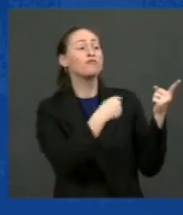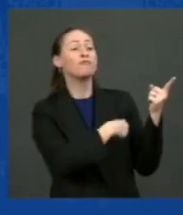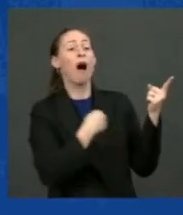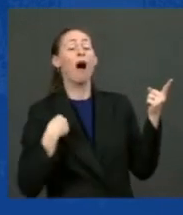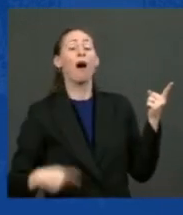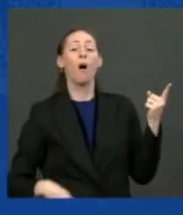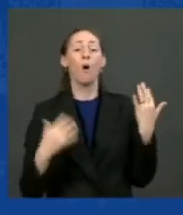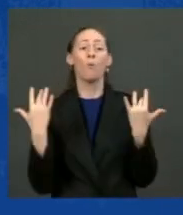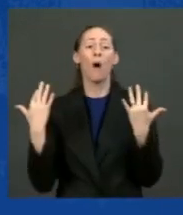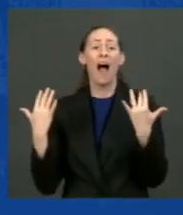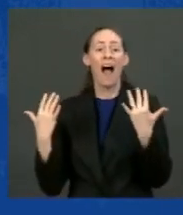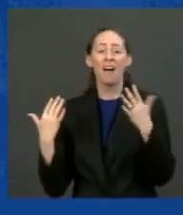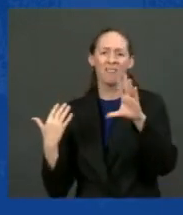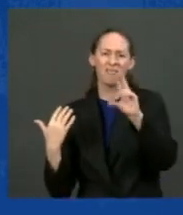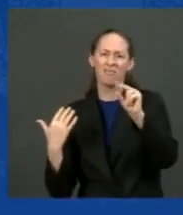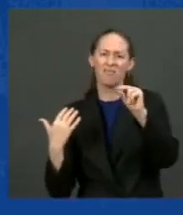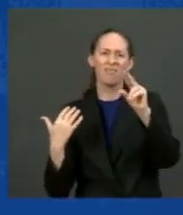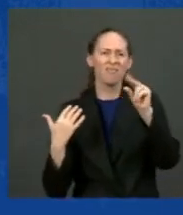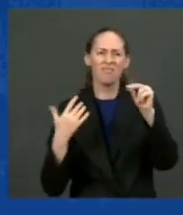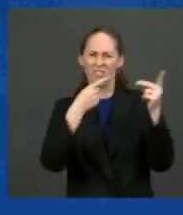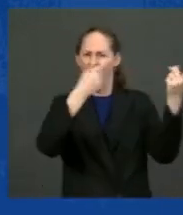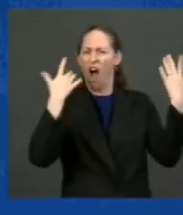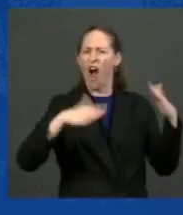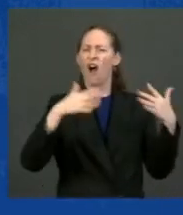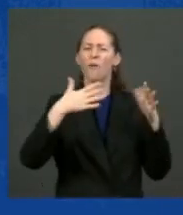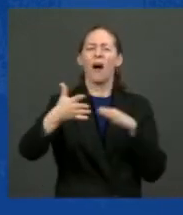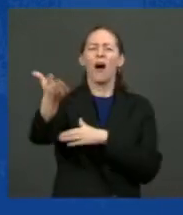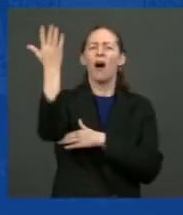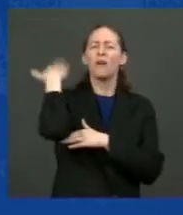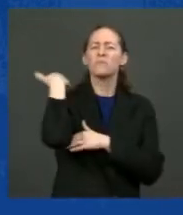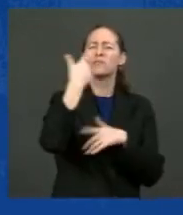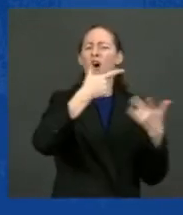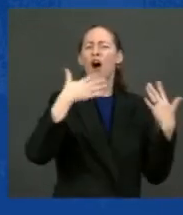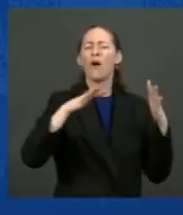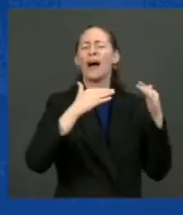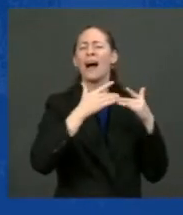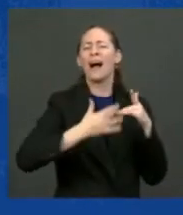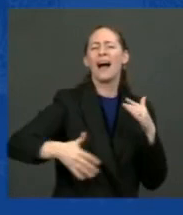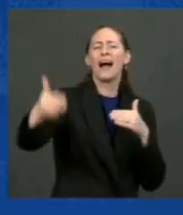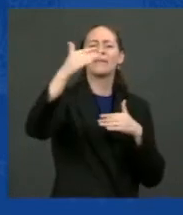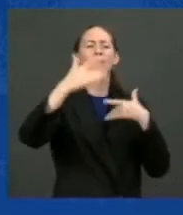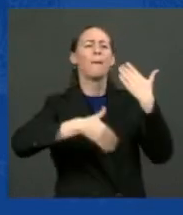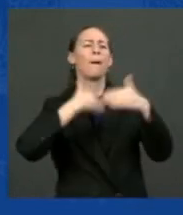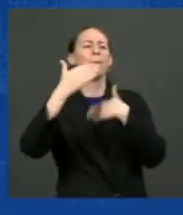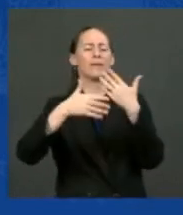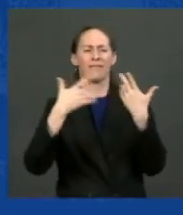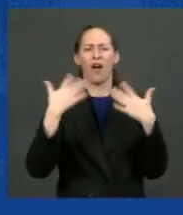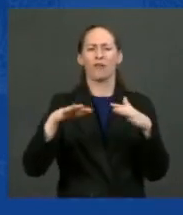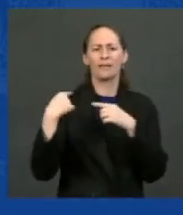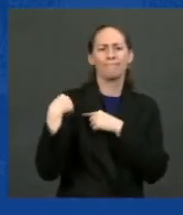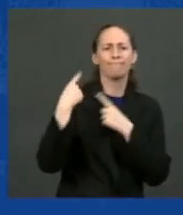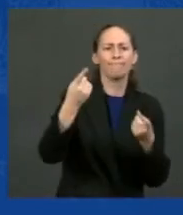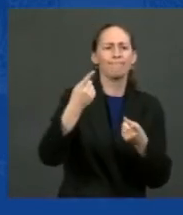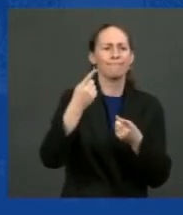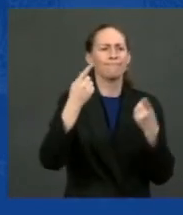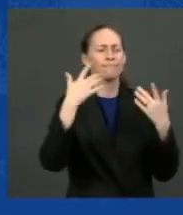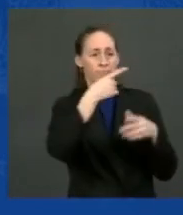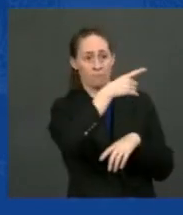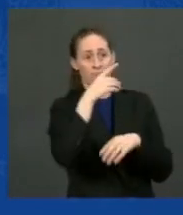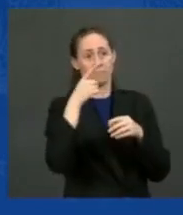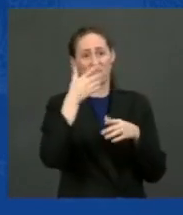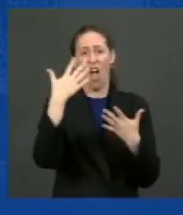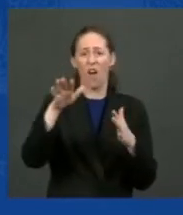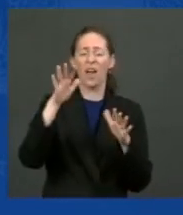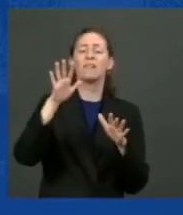more than twice as many electric vehicles as we have over the last decade. They control more than 75 percent of the battery market.